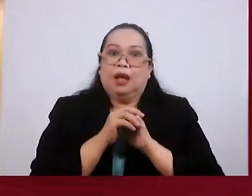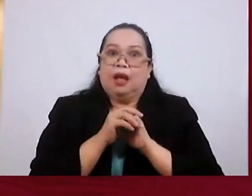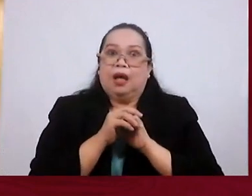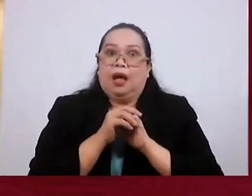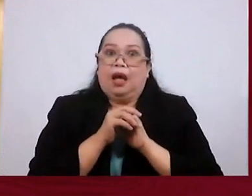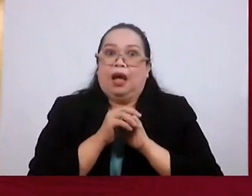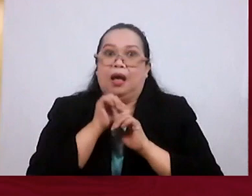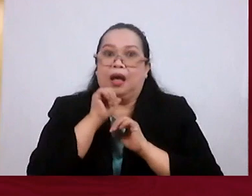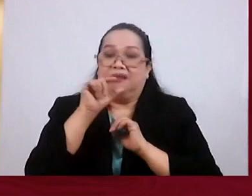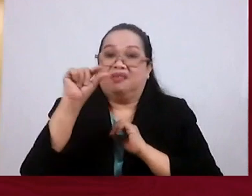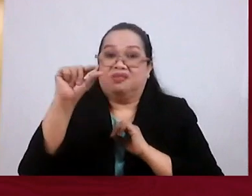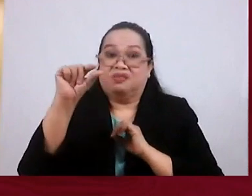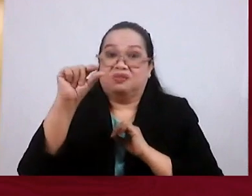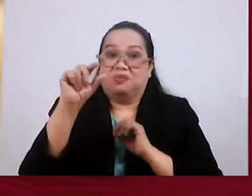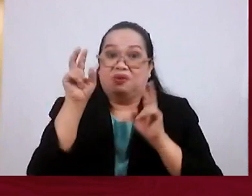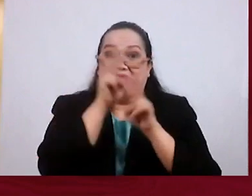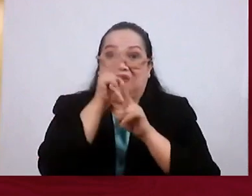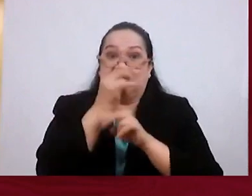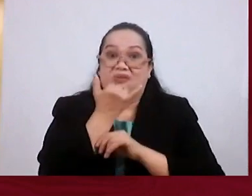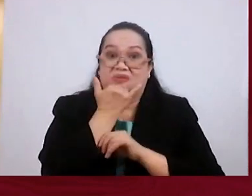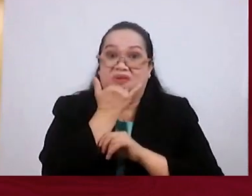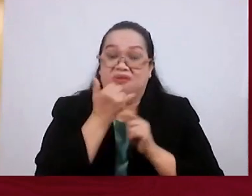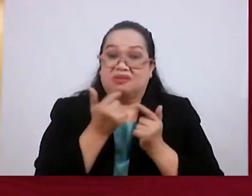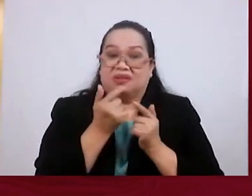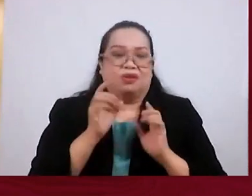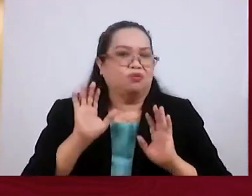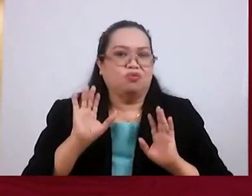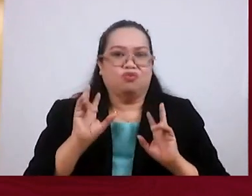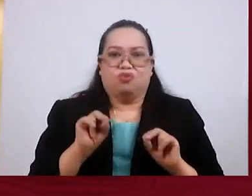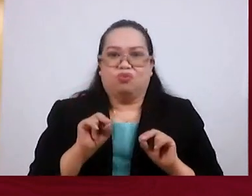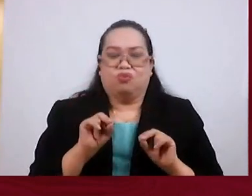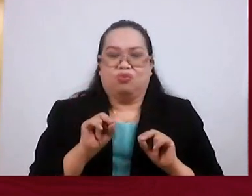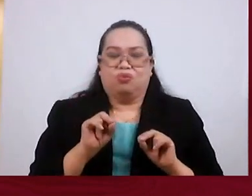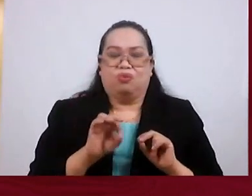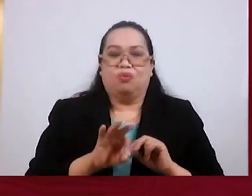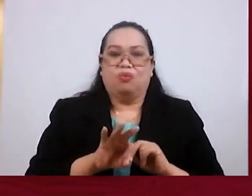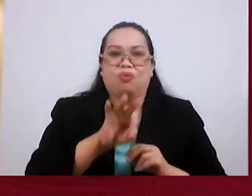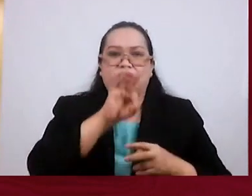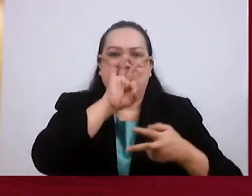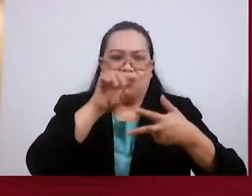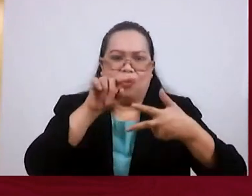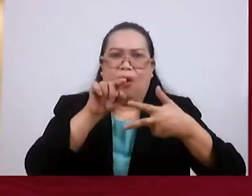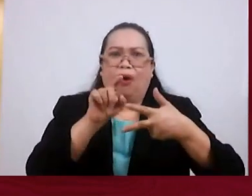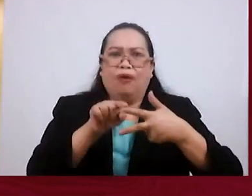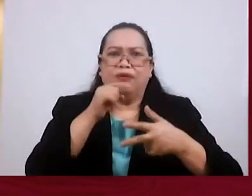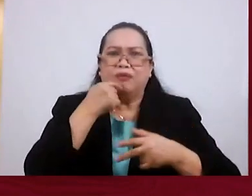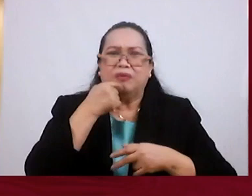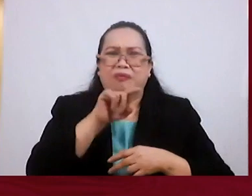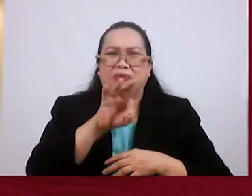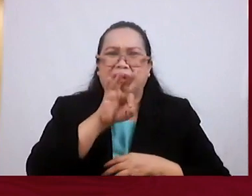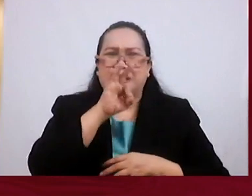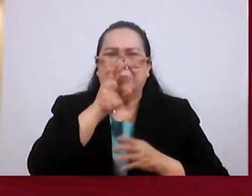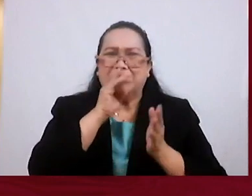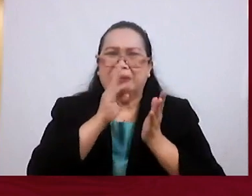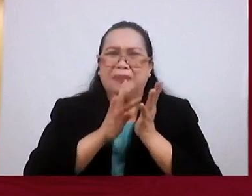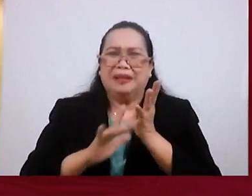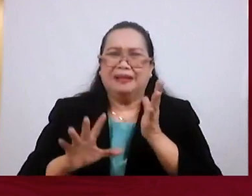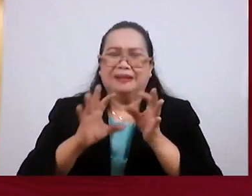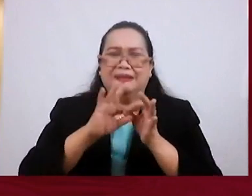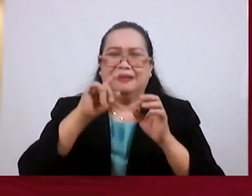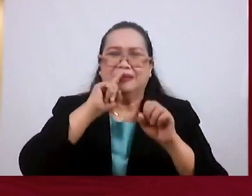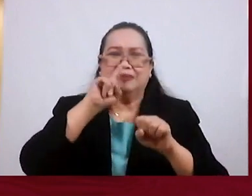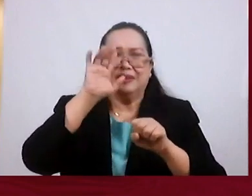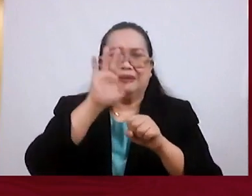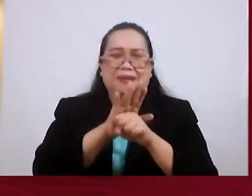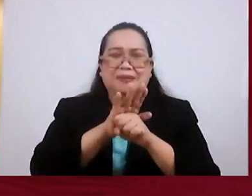offense, Friends. What else? He has profaned the blood of the covenant, By which He was sanctified.